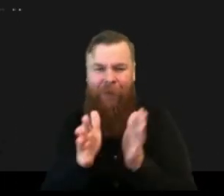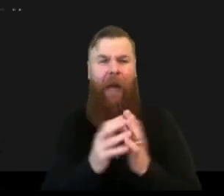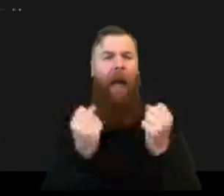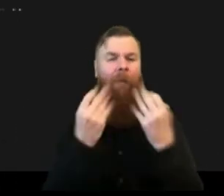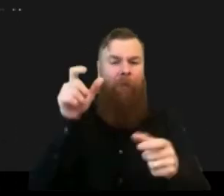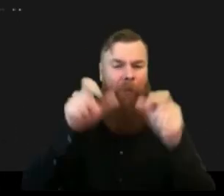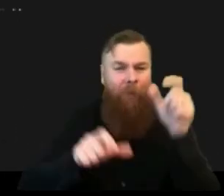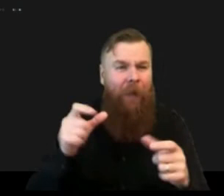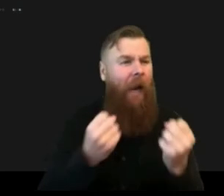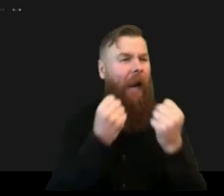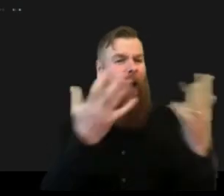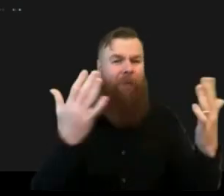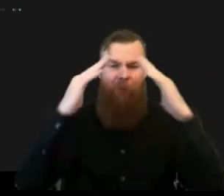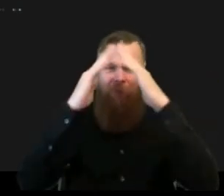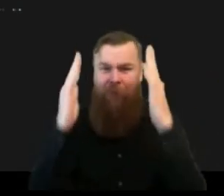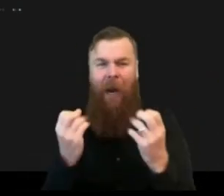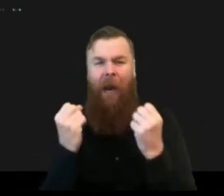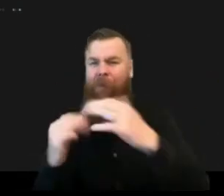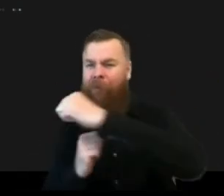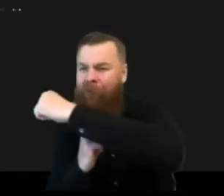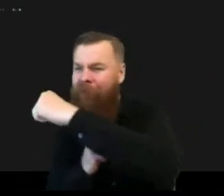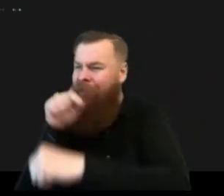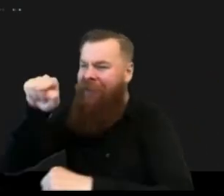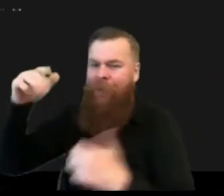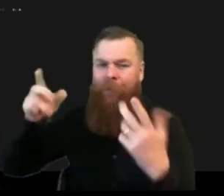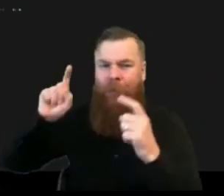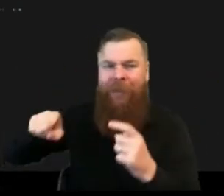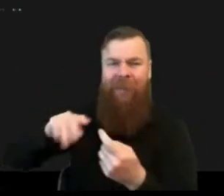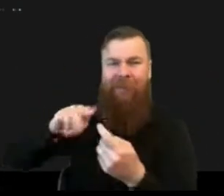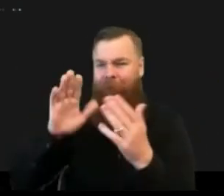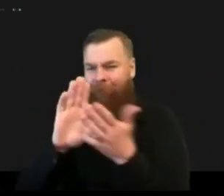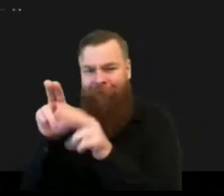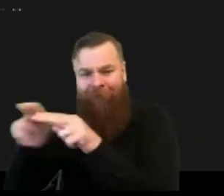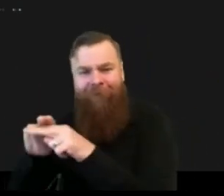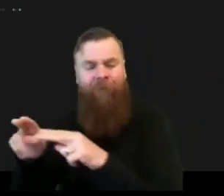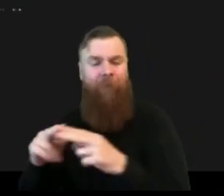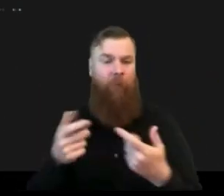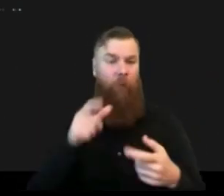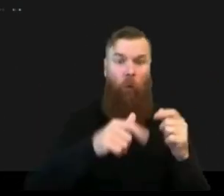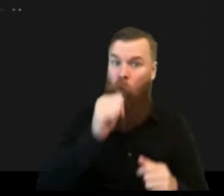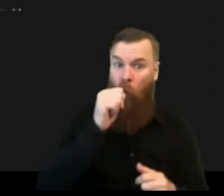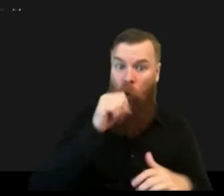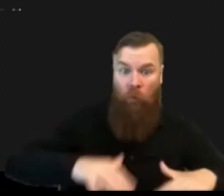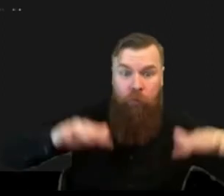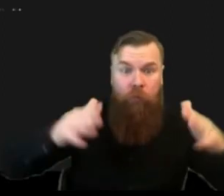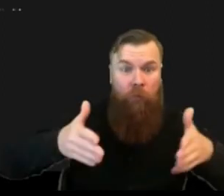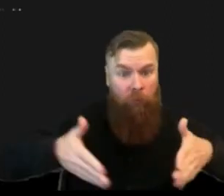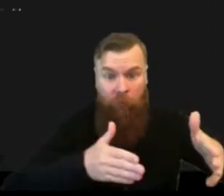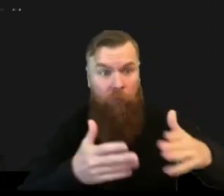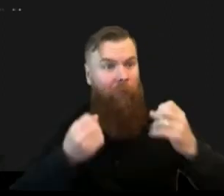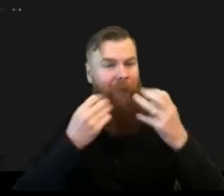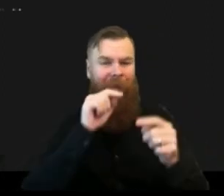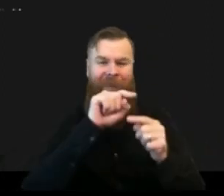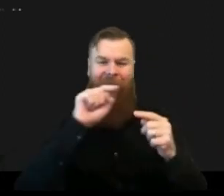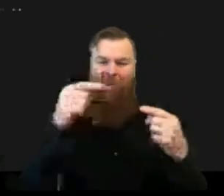um what is the land use in in these areas um all that information needs to be needs to come from